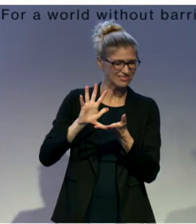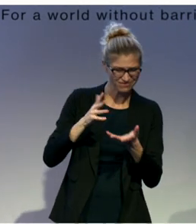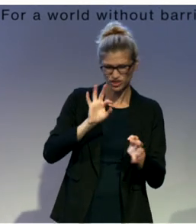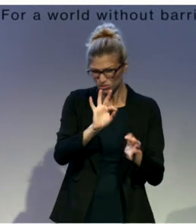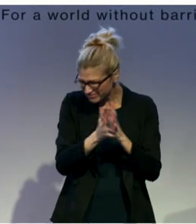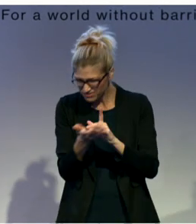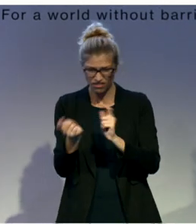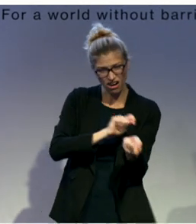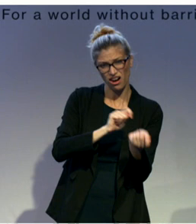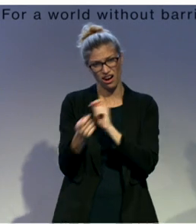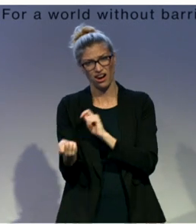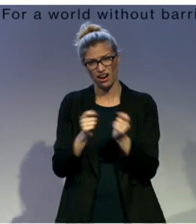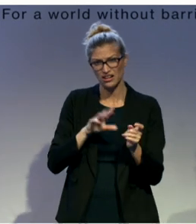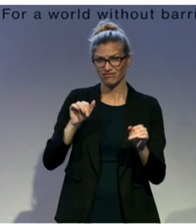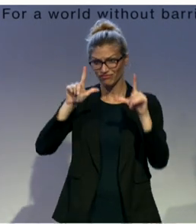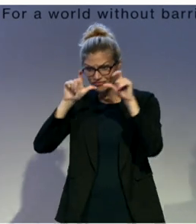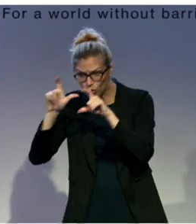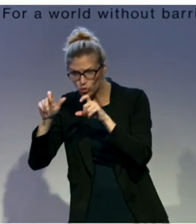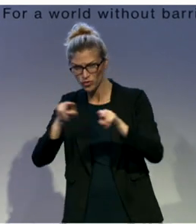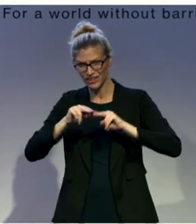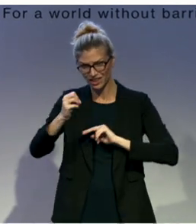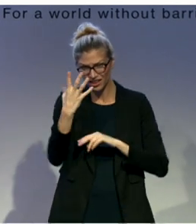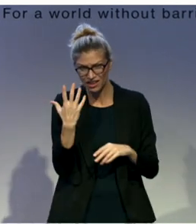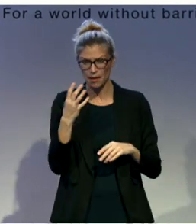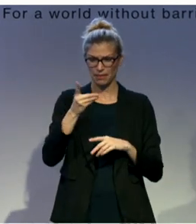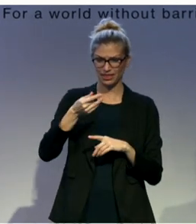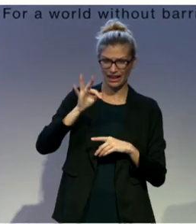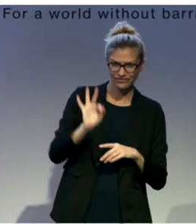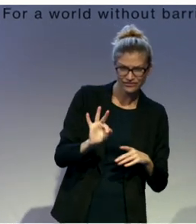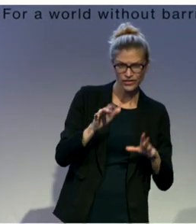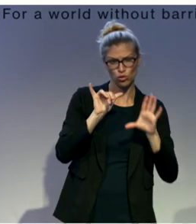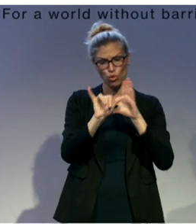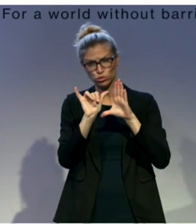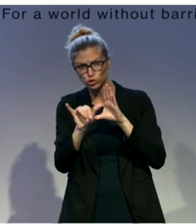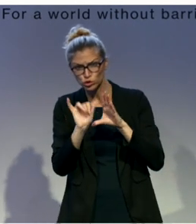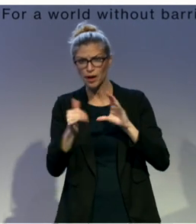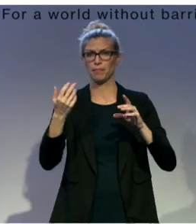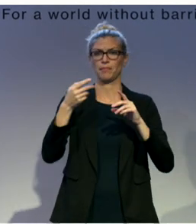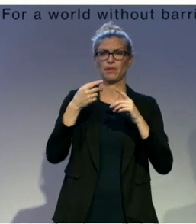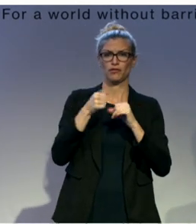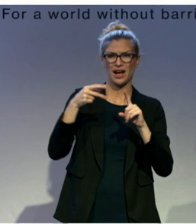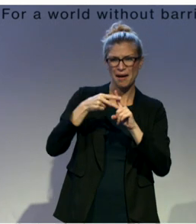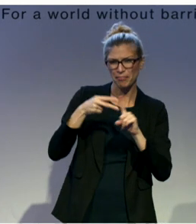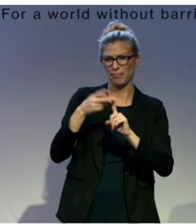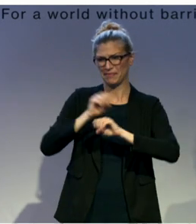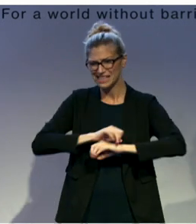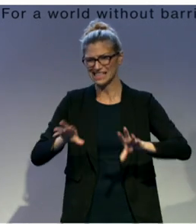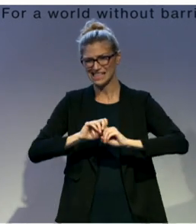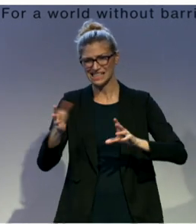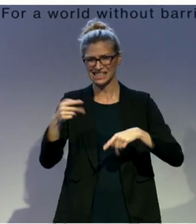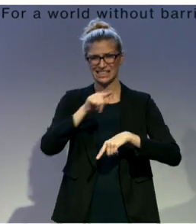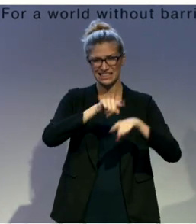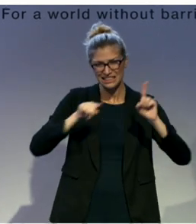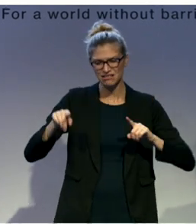available in PDF on YouTube and via a free mobile app, which shows the terminology and definitions in